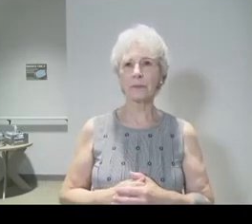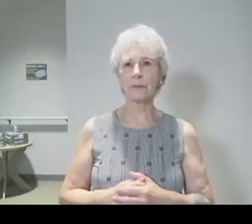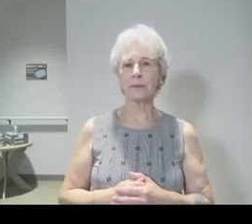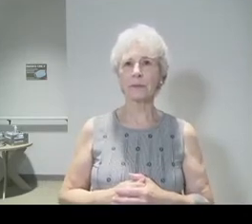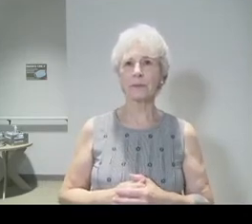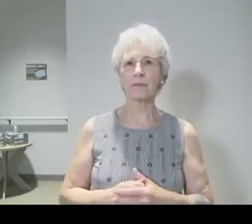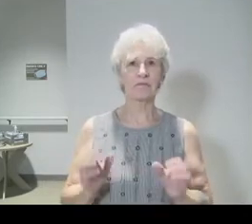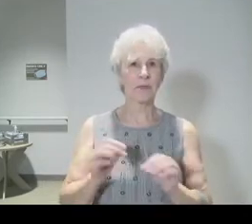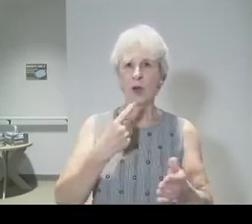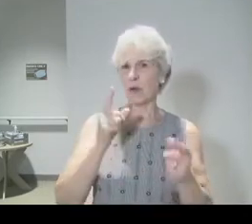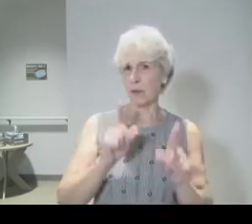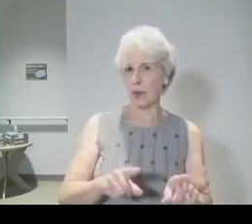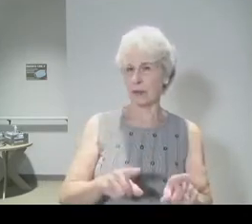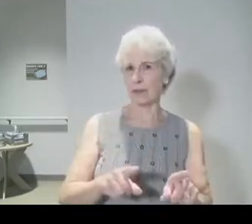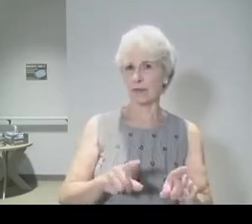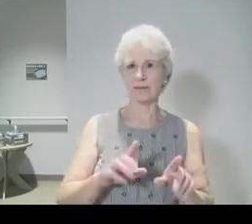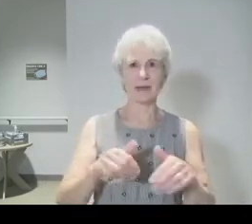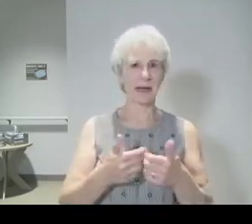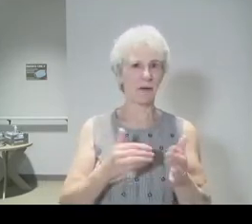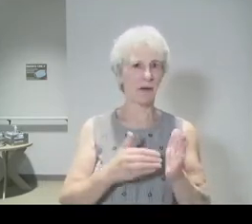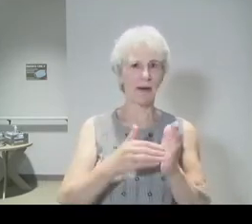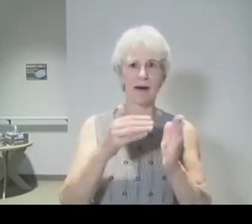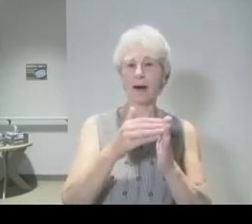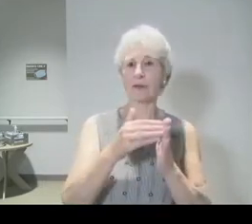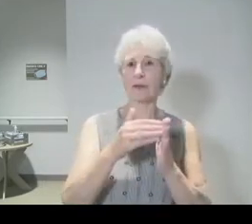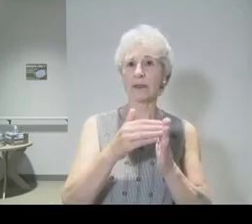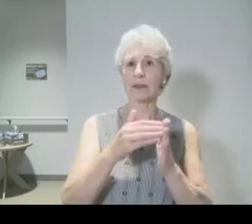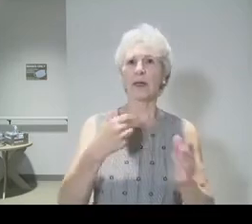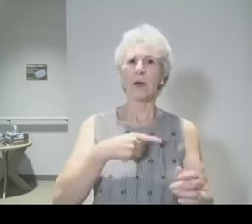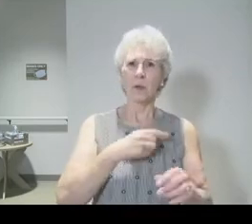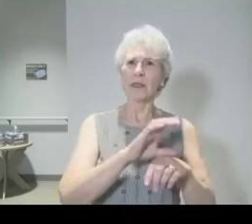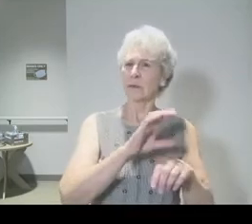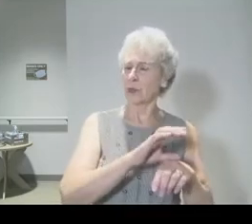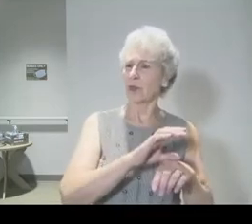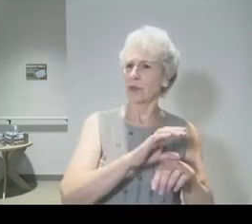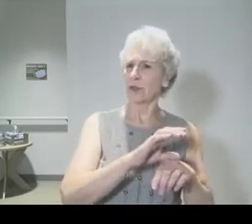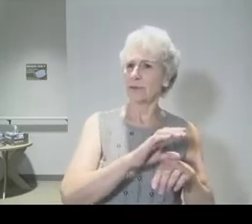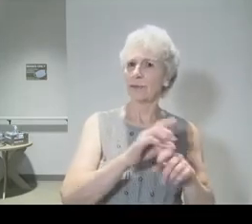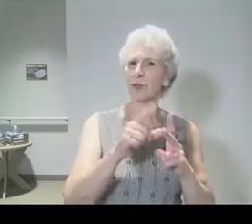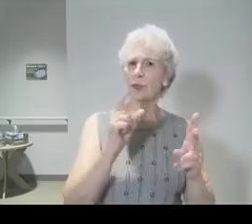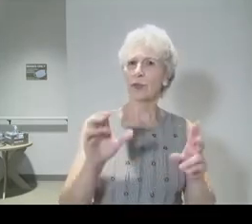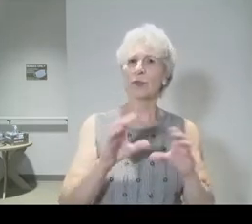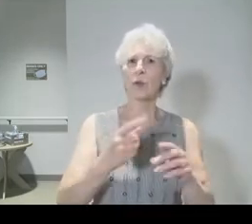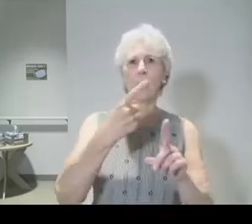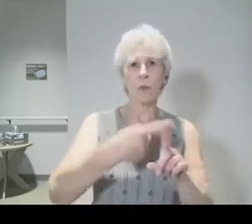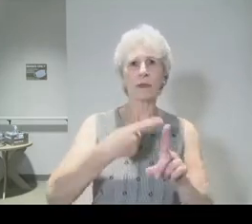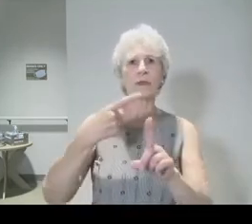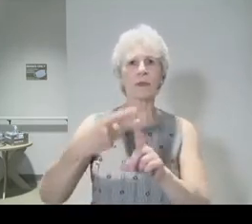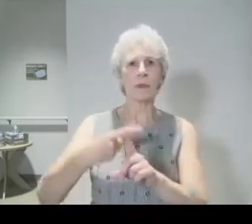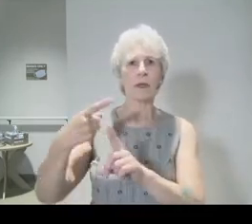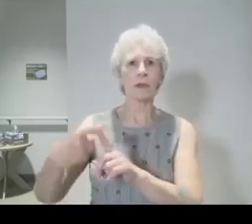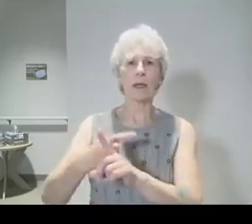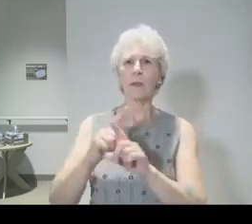There's no command by the way as to how often you do this though we choose to do it once a month and then some if we can. but no matter